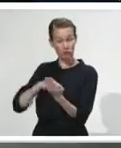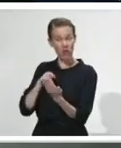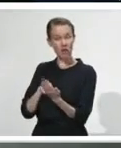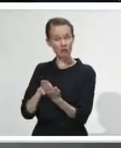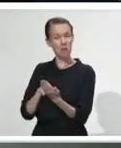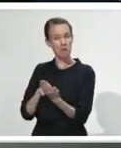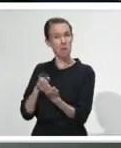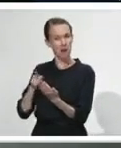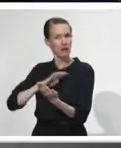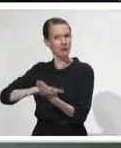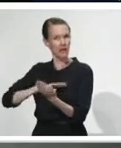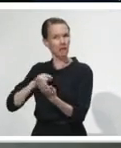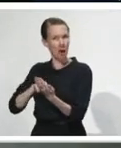saw.